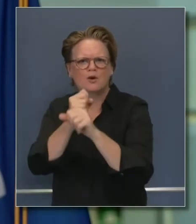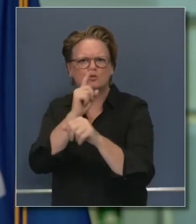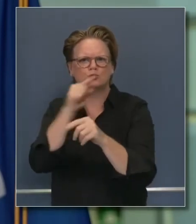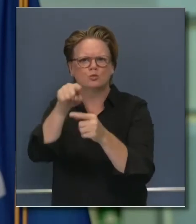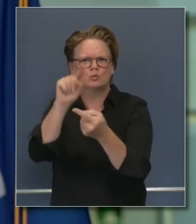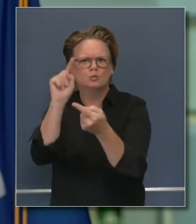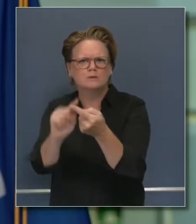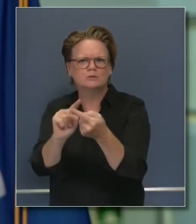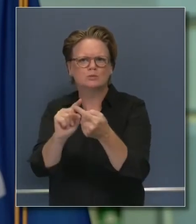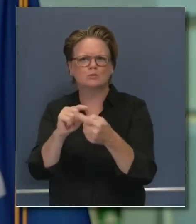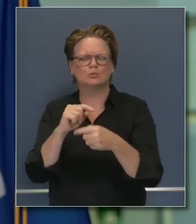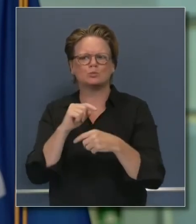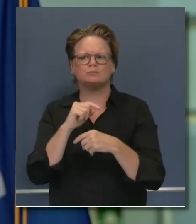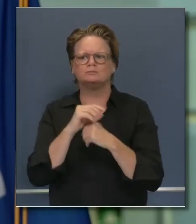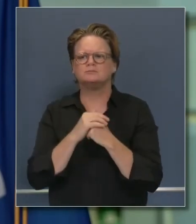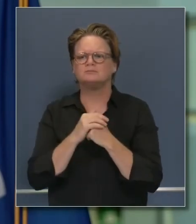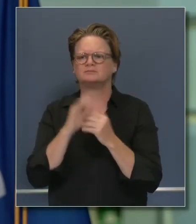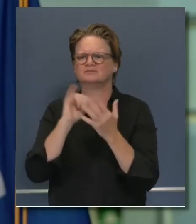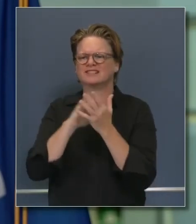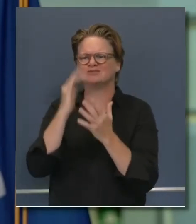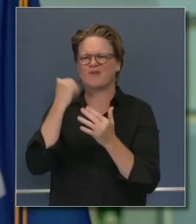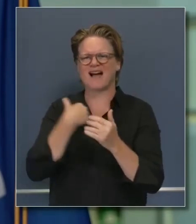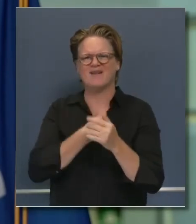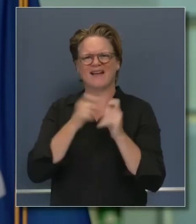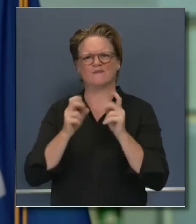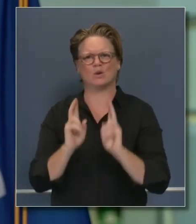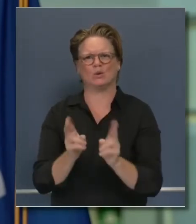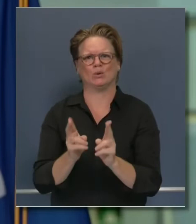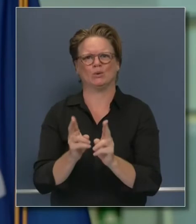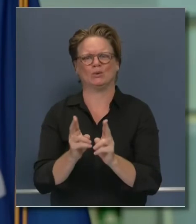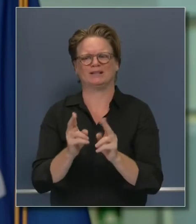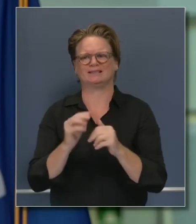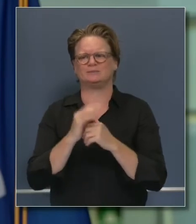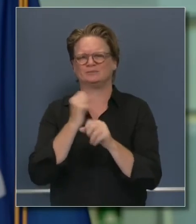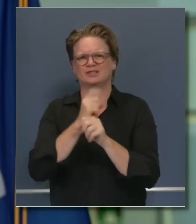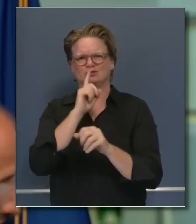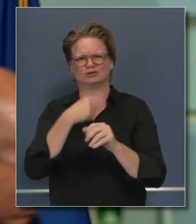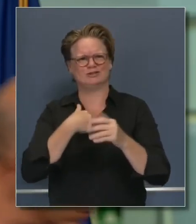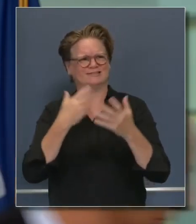places where we're seeing hot spots today, and hopefully no more of those tomorrow.